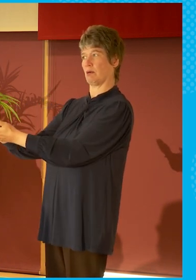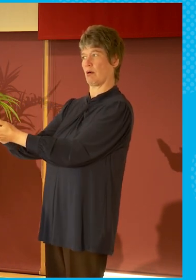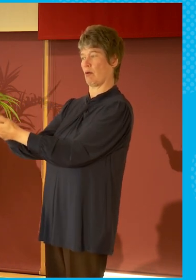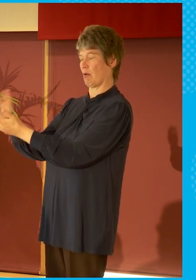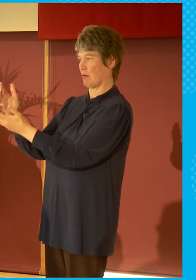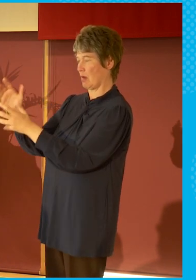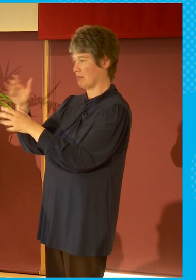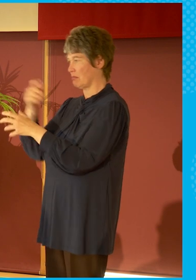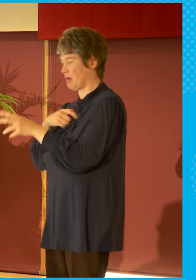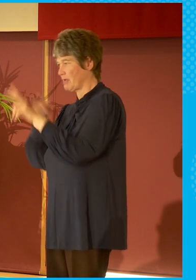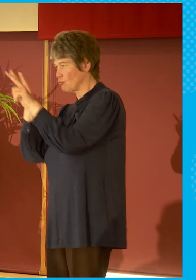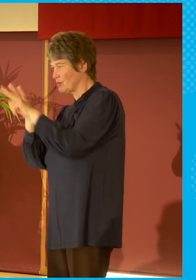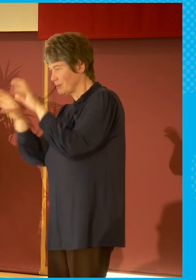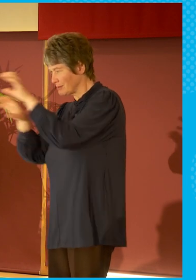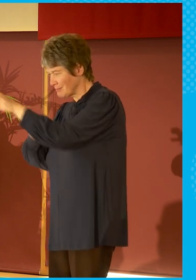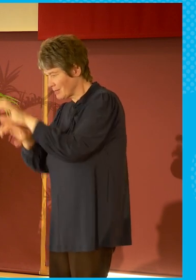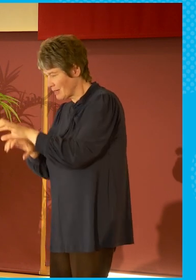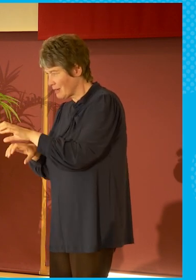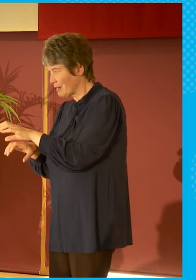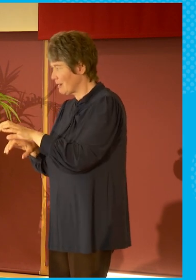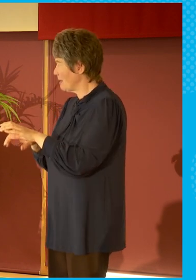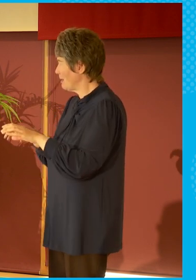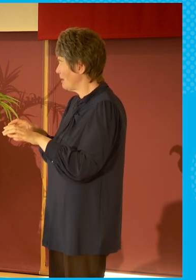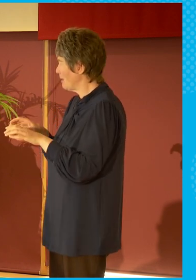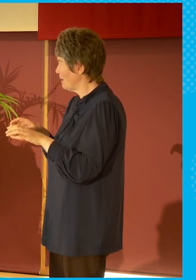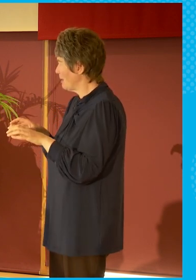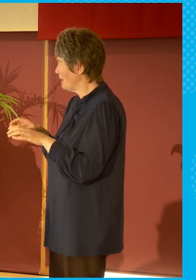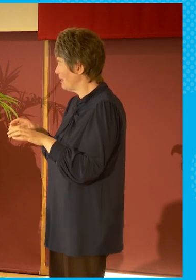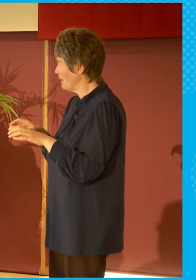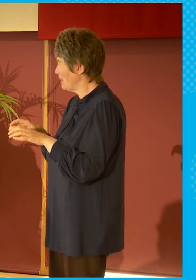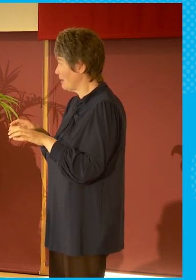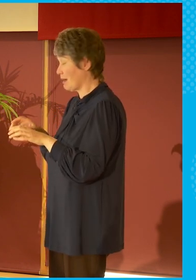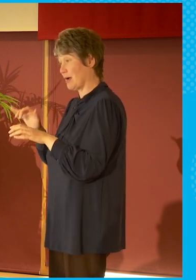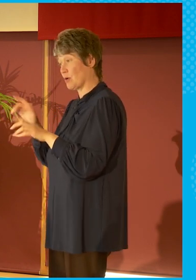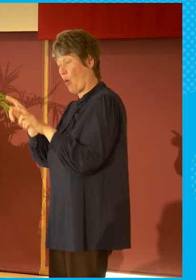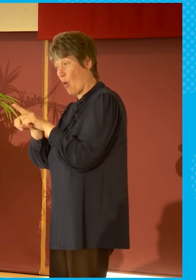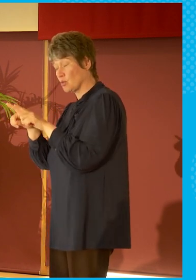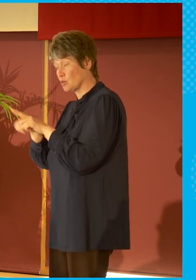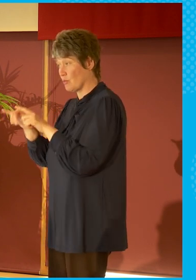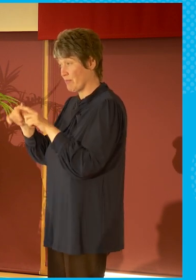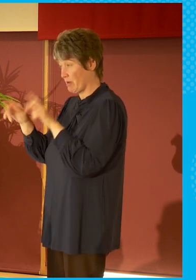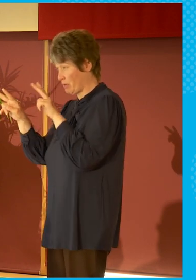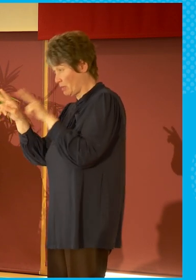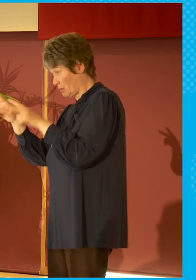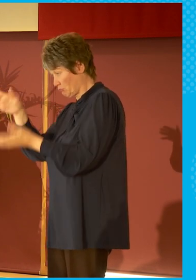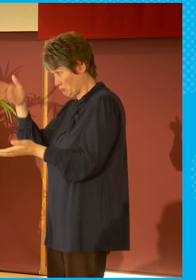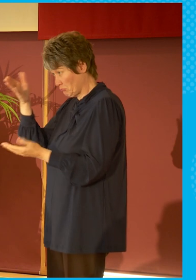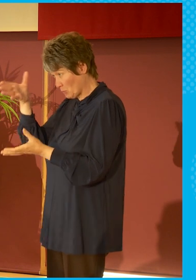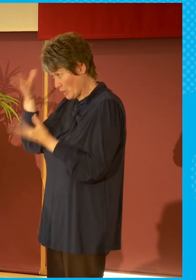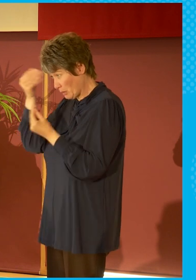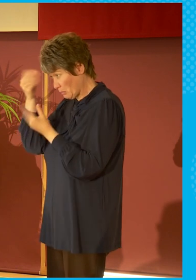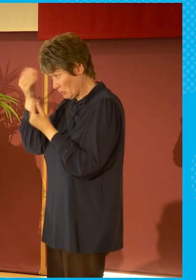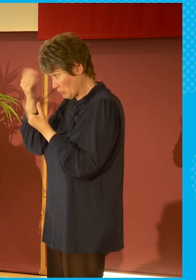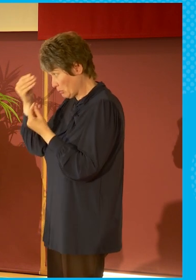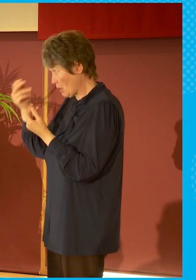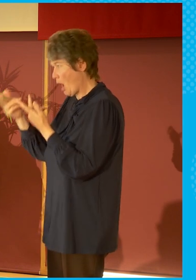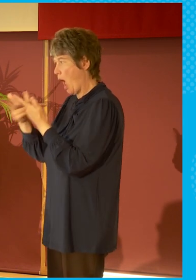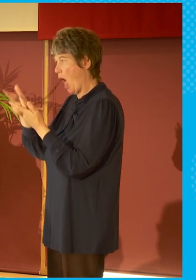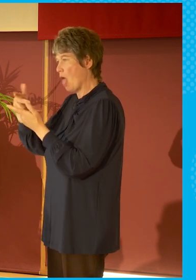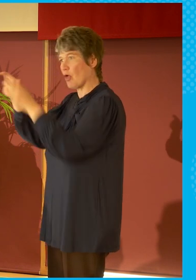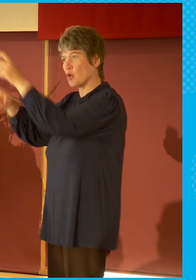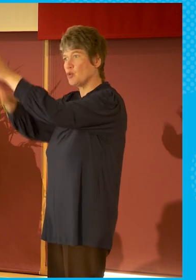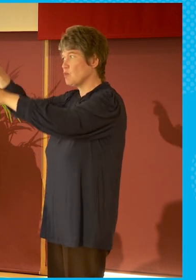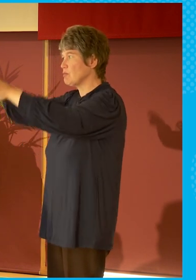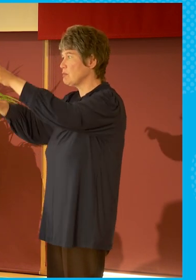what, sorry, what I'm trying to say is read up on what another human being is saying rather than a cop, rather than a news corporation.